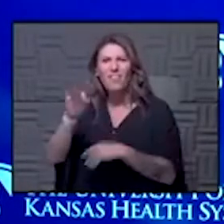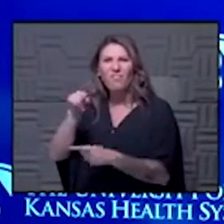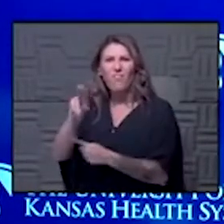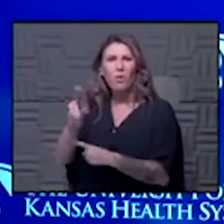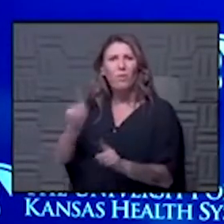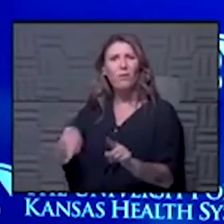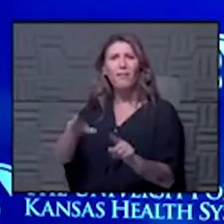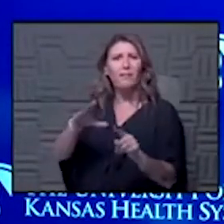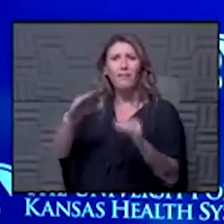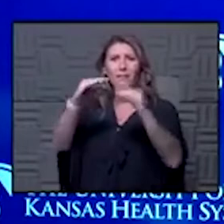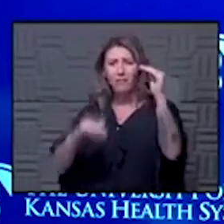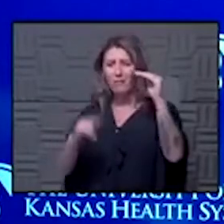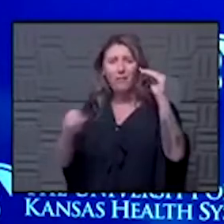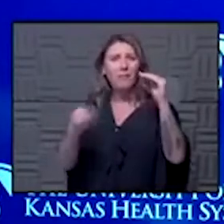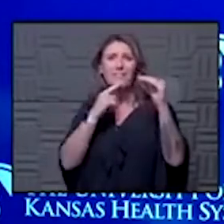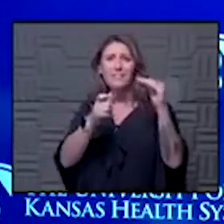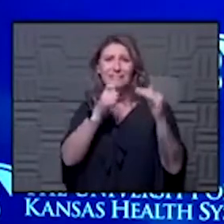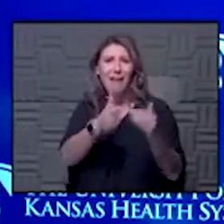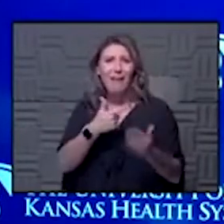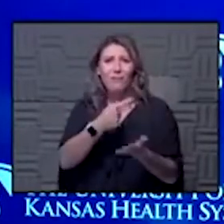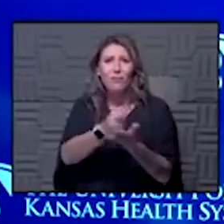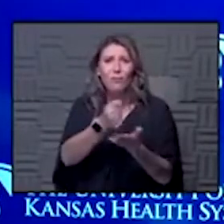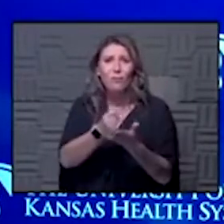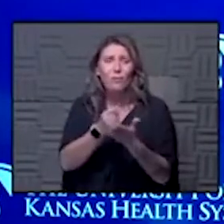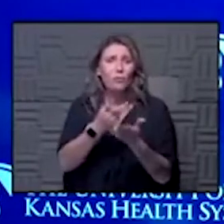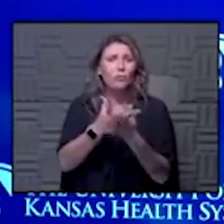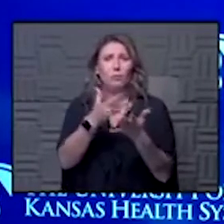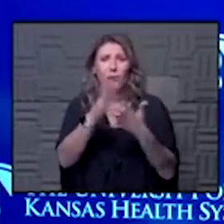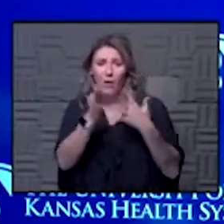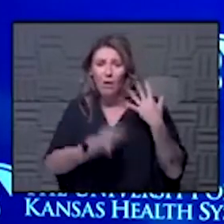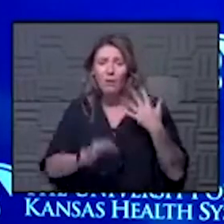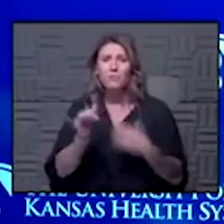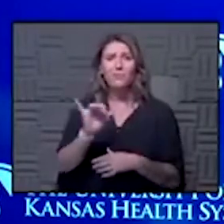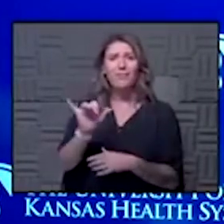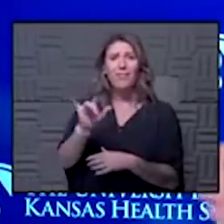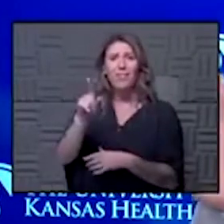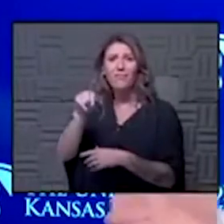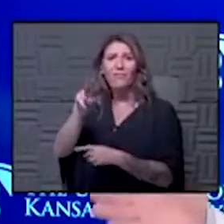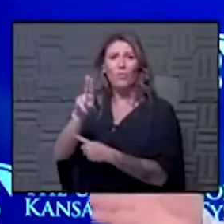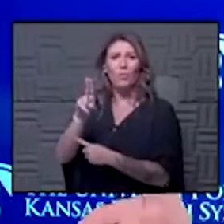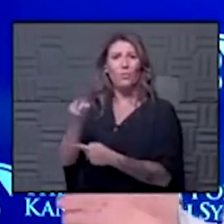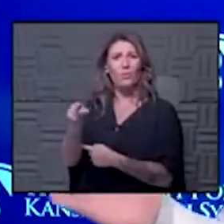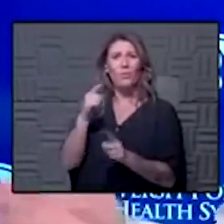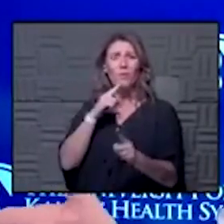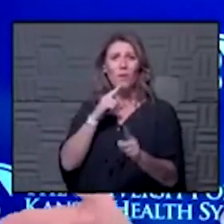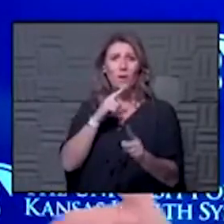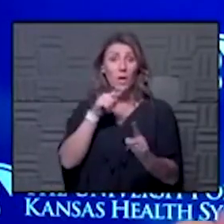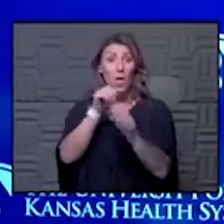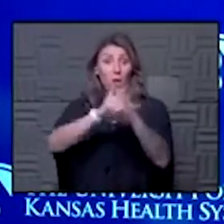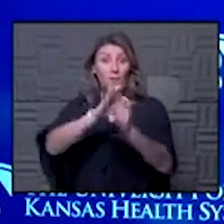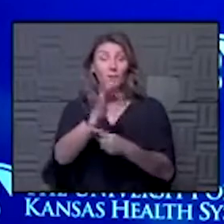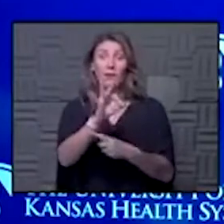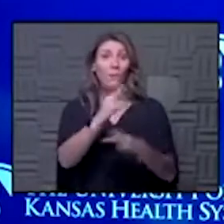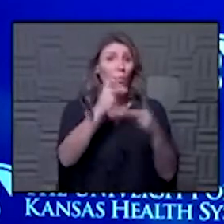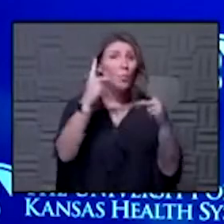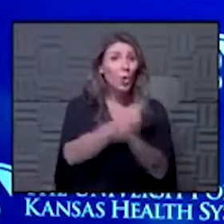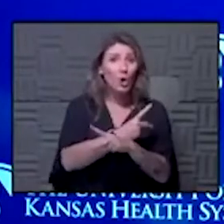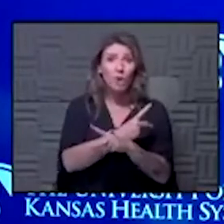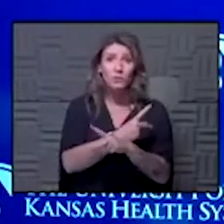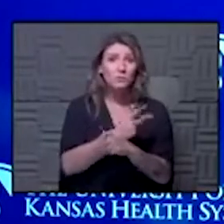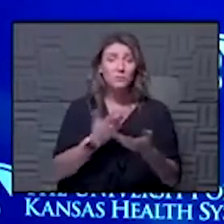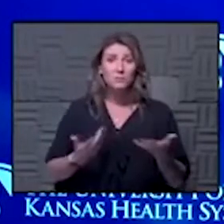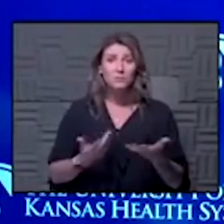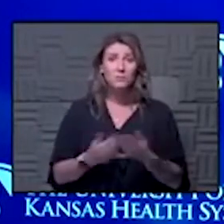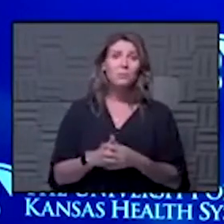and it doesn't have the therapeutic choices like flu does so on every aspect it's just worse now